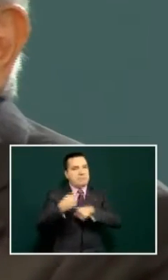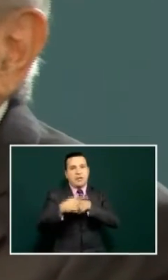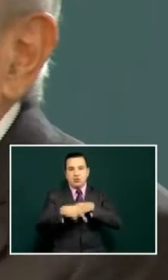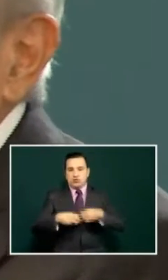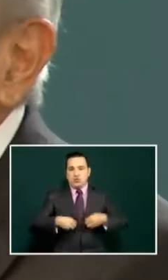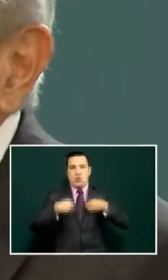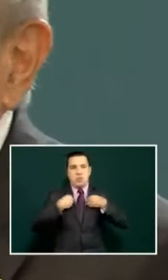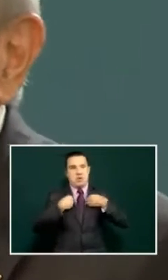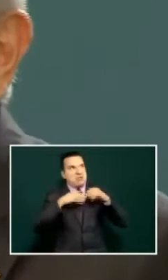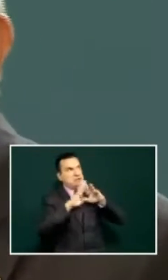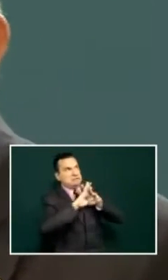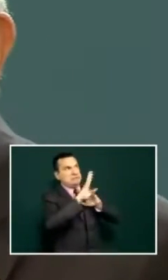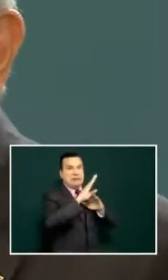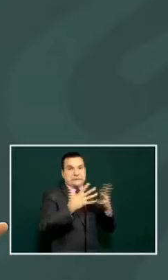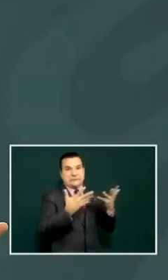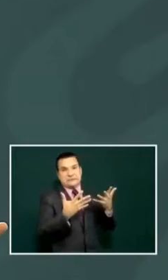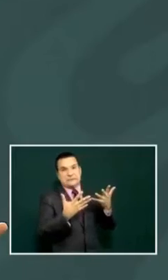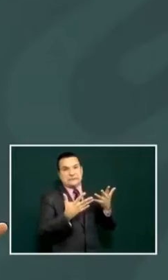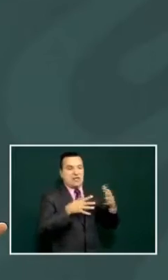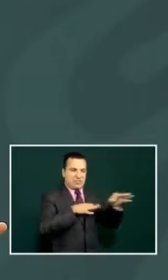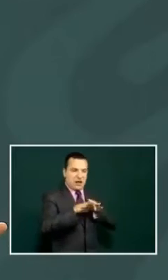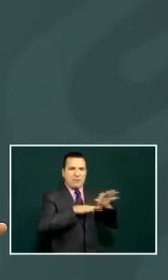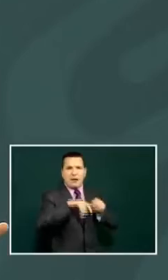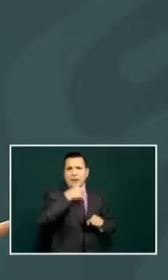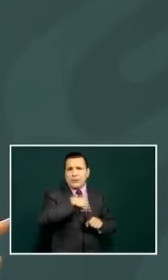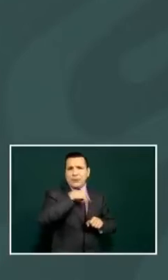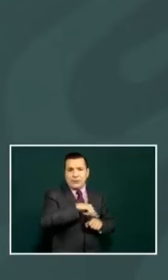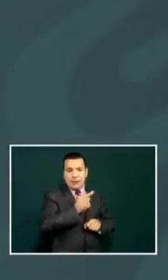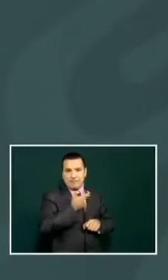everything now they are helping us